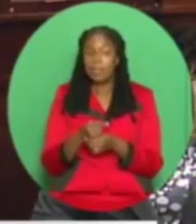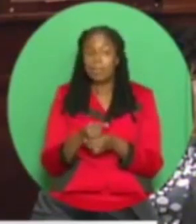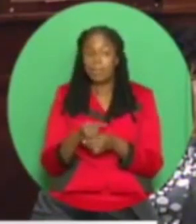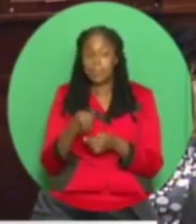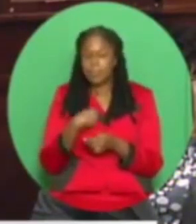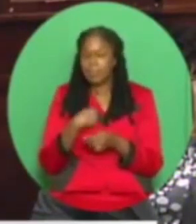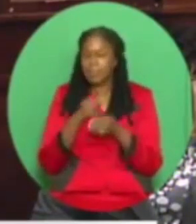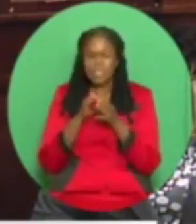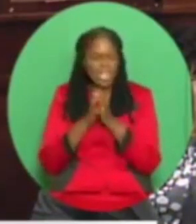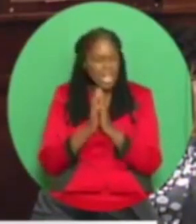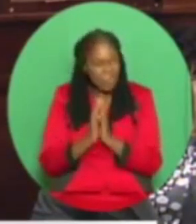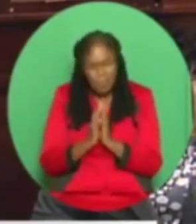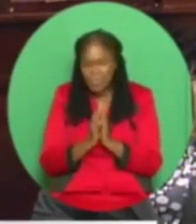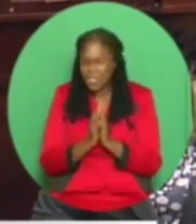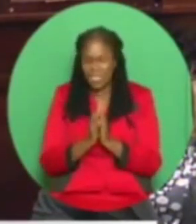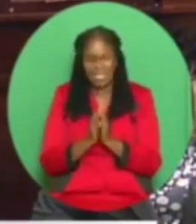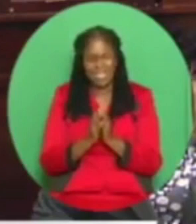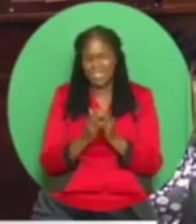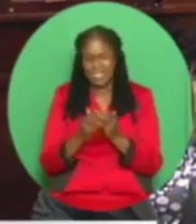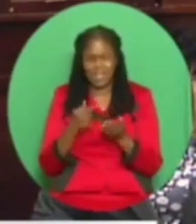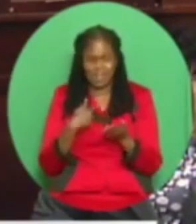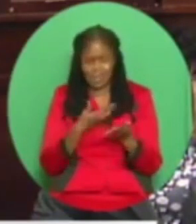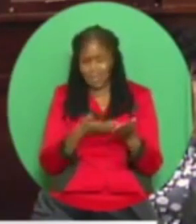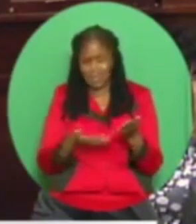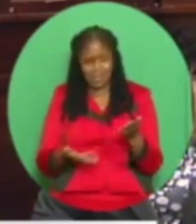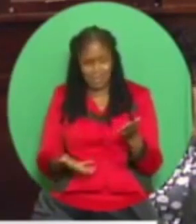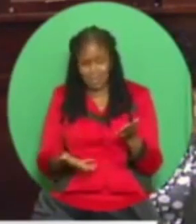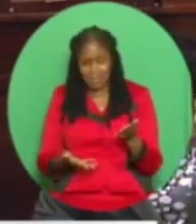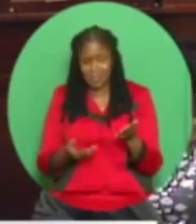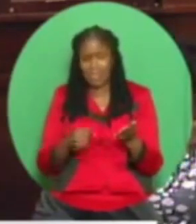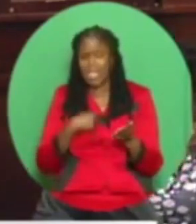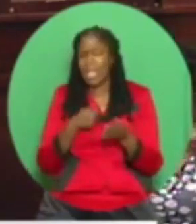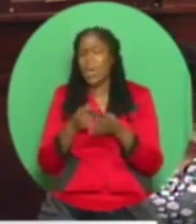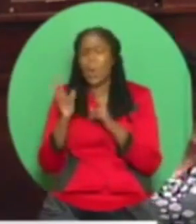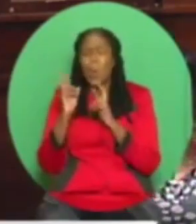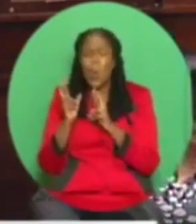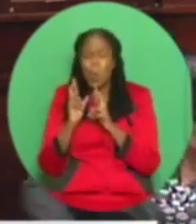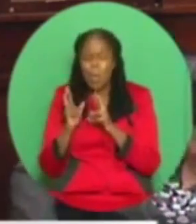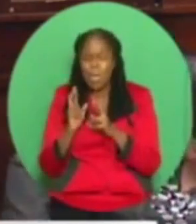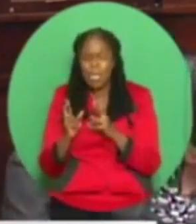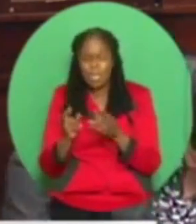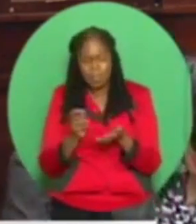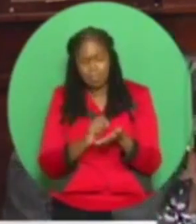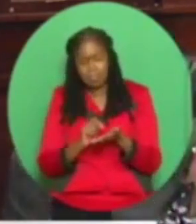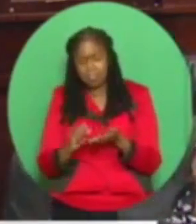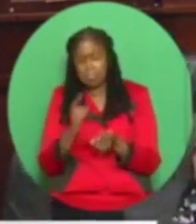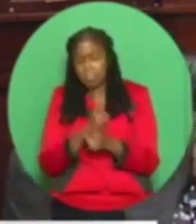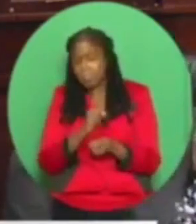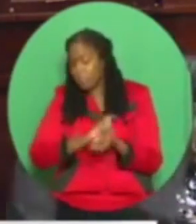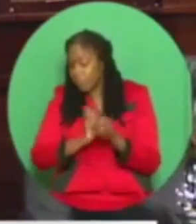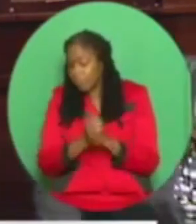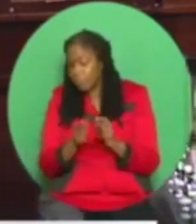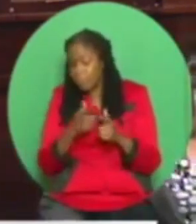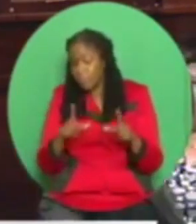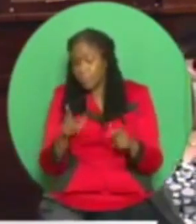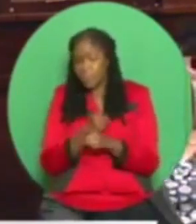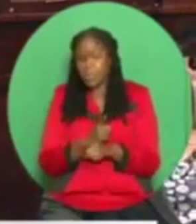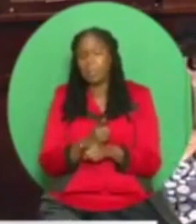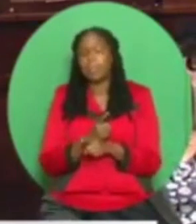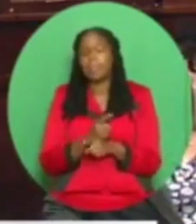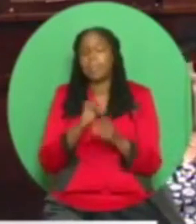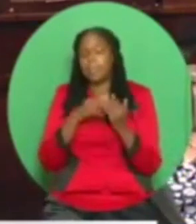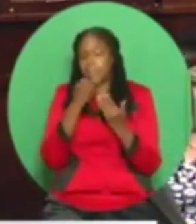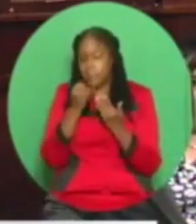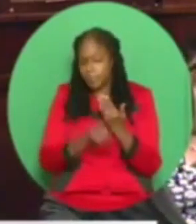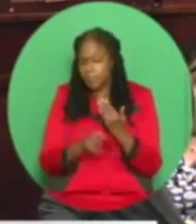I mean, I pray that this is right. I mean, I hope it's translated properly. But the same date, actually. It was established in January 18, 2018.